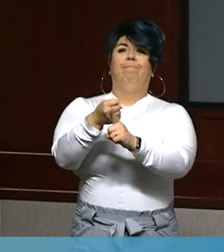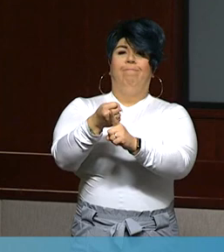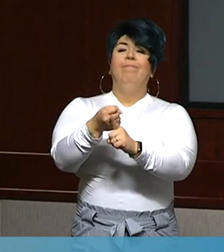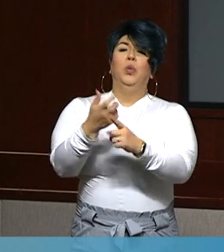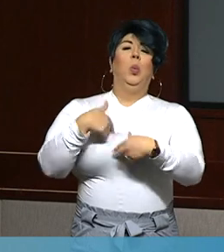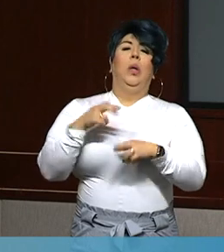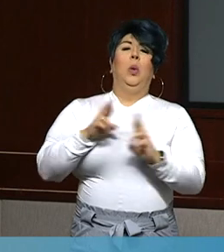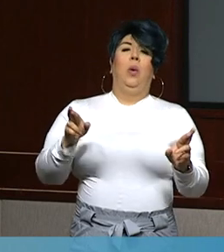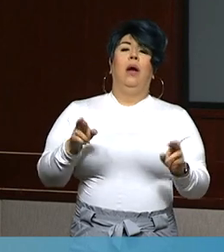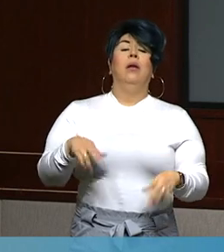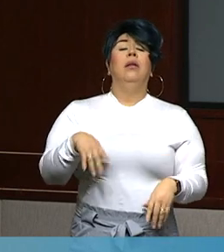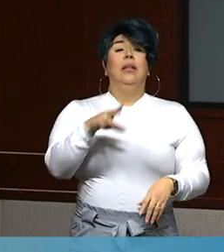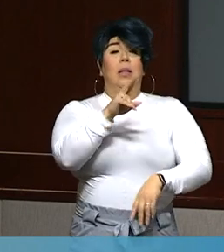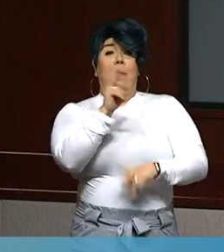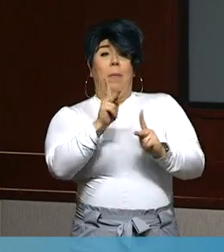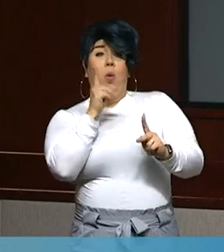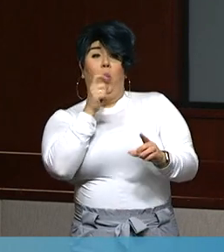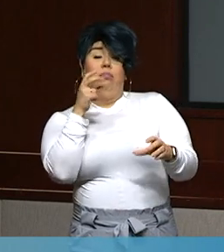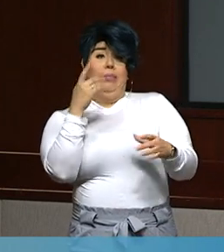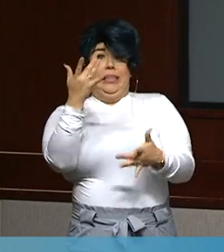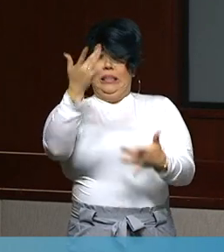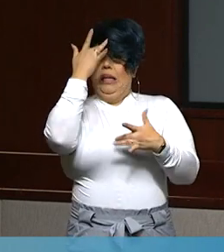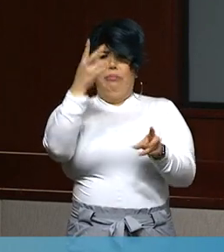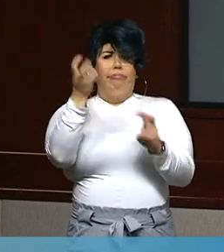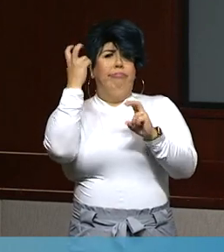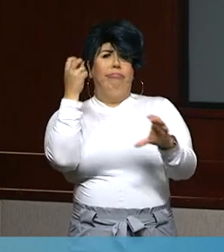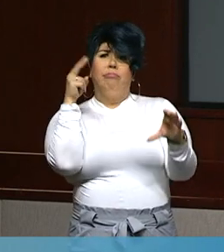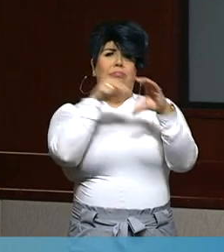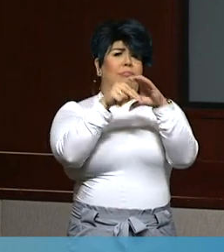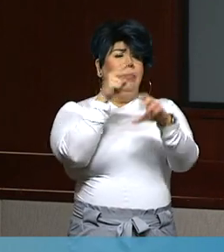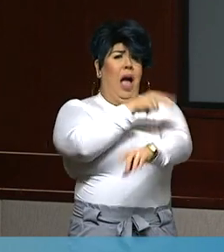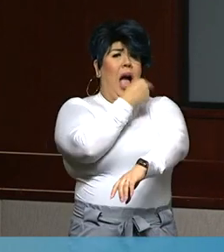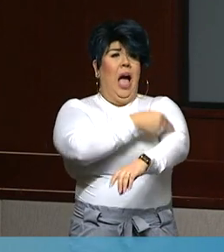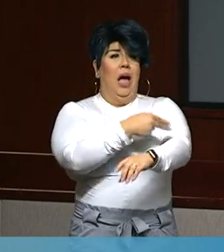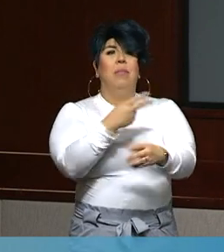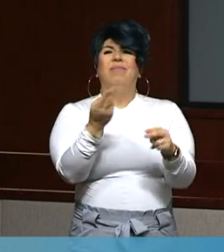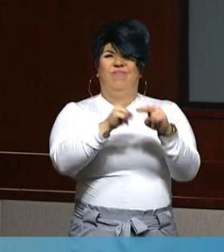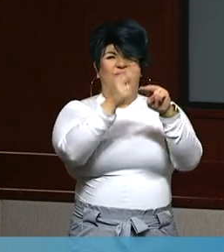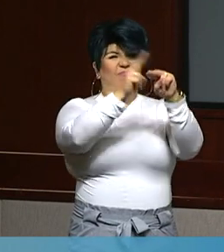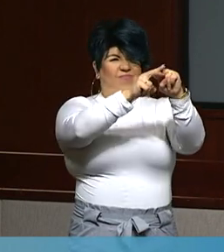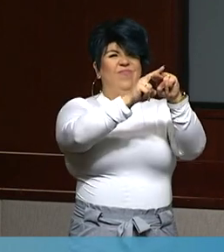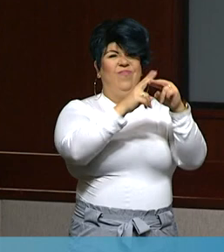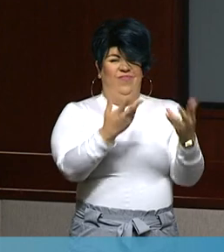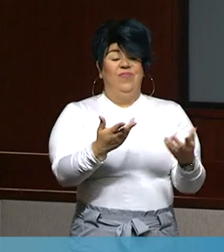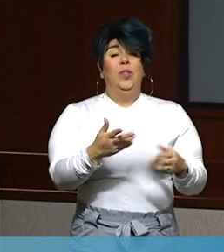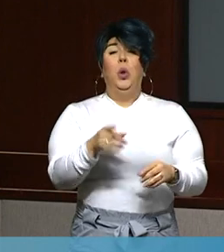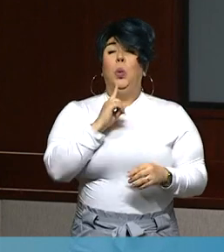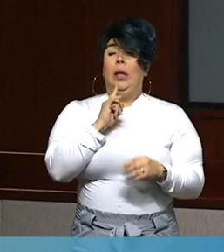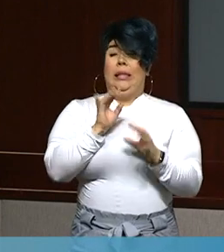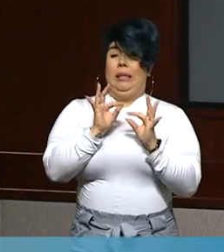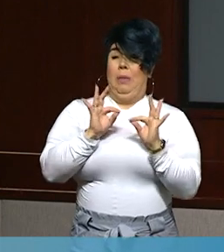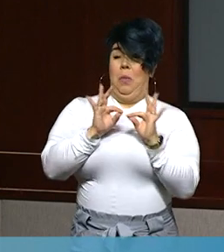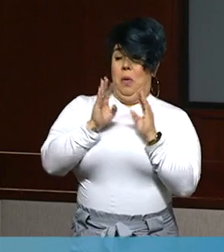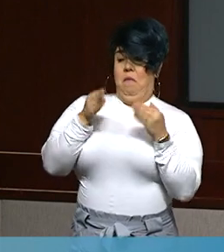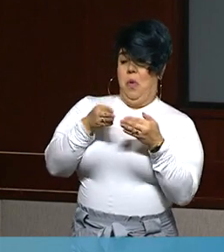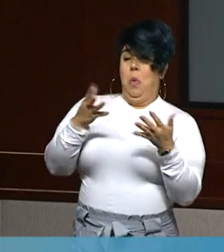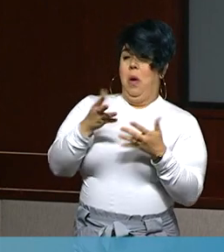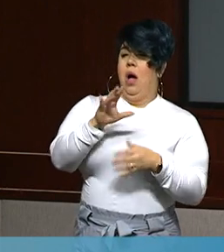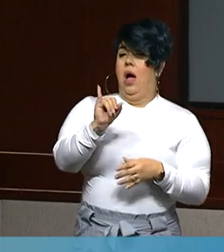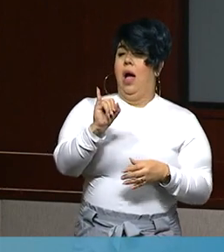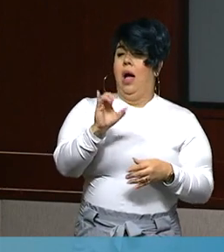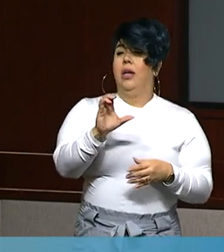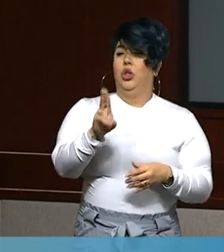number of hospitalized patients is increasing. The narrowest neck of the funnel is the ICU and an element that we are